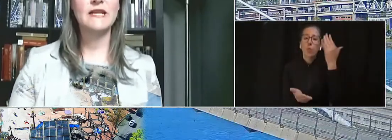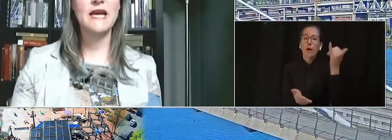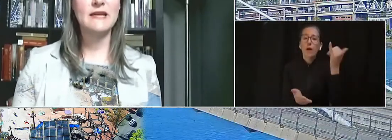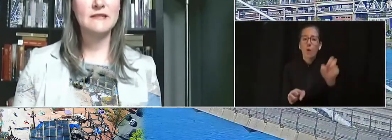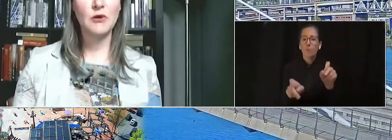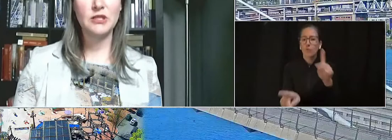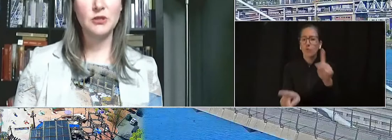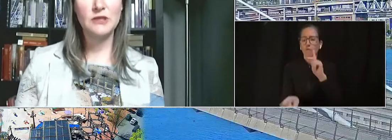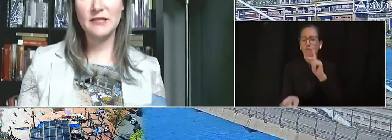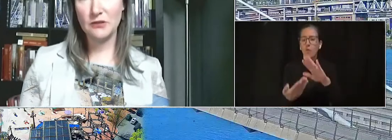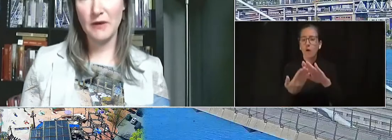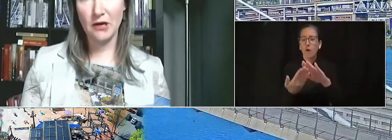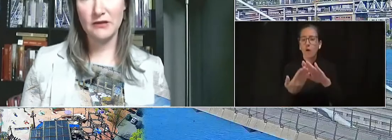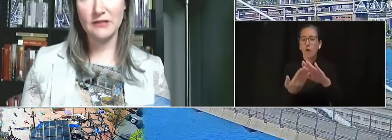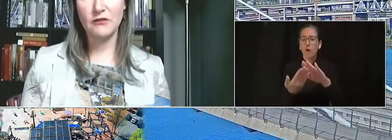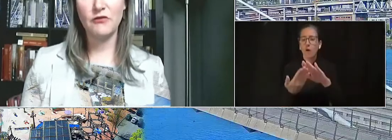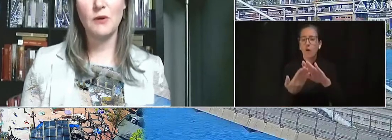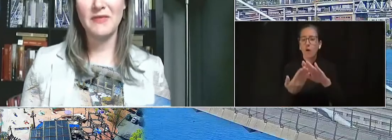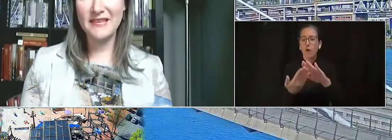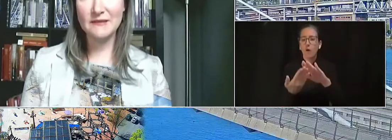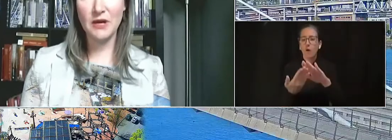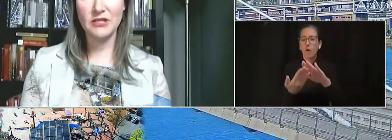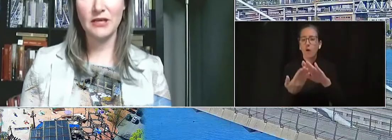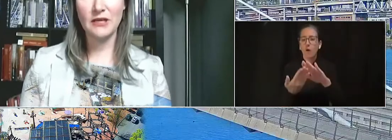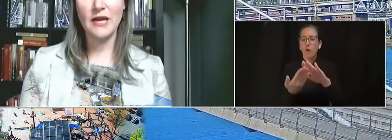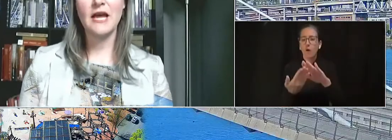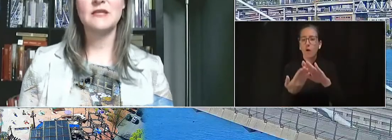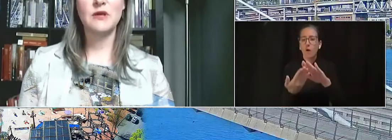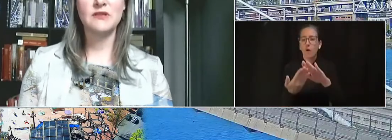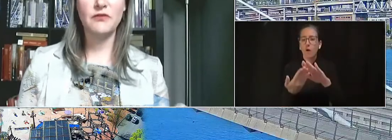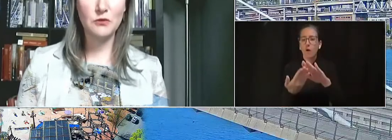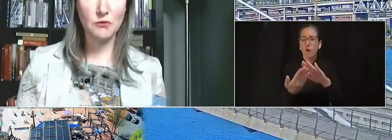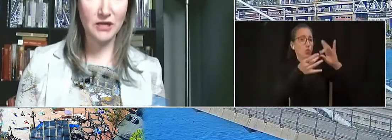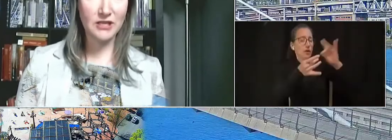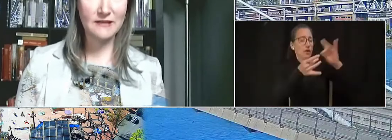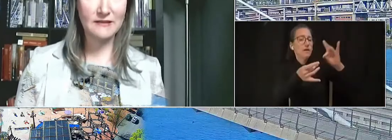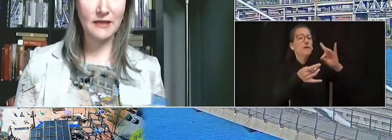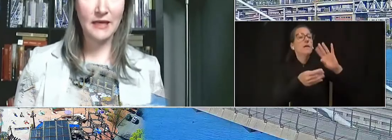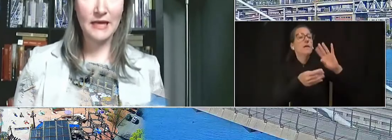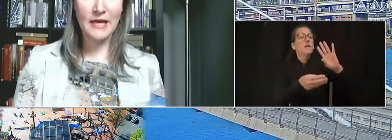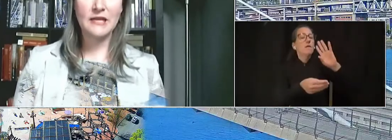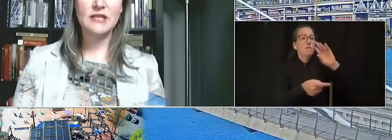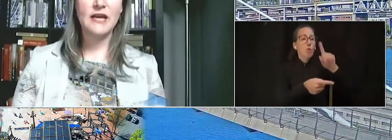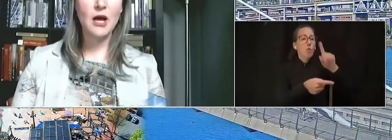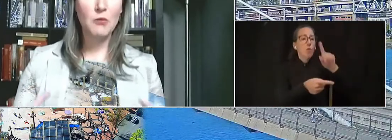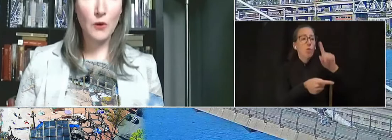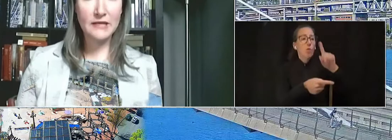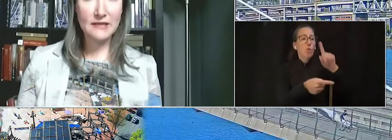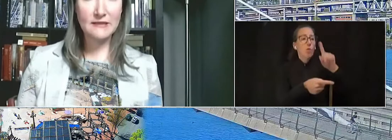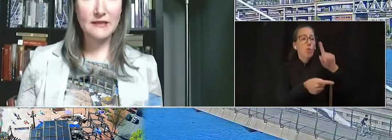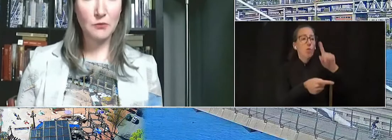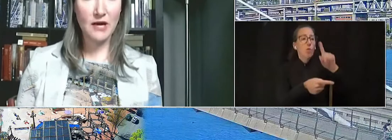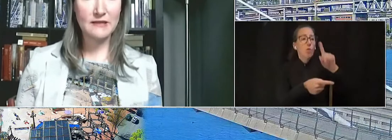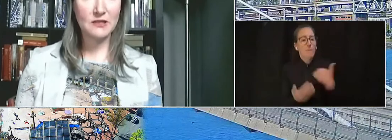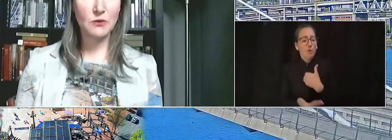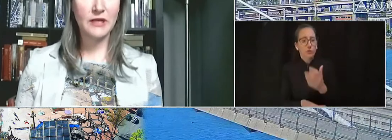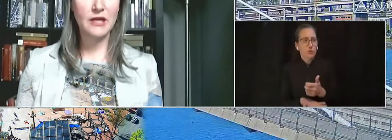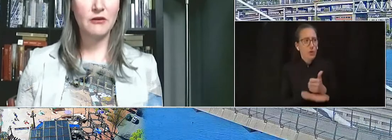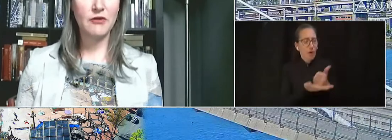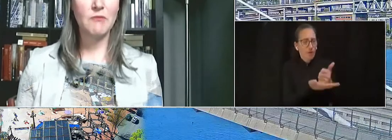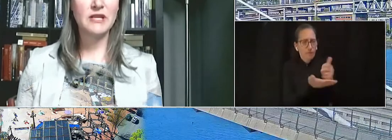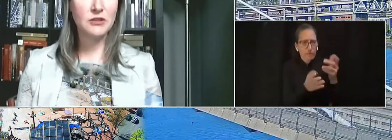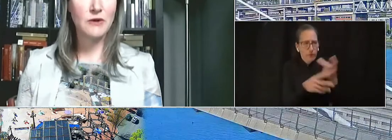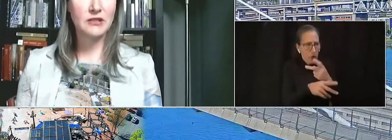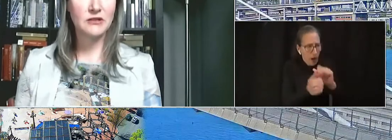members to provide testimony to decision makers to inform this budget as well as future budgets. And to help orient us to this process,